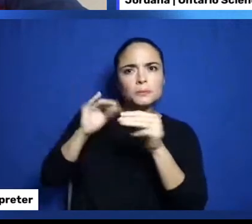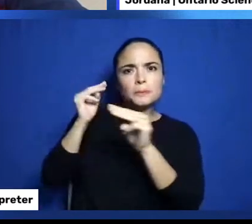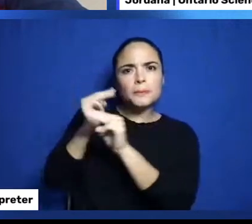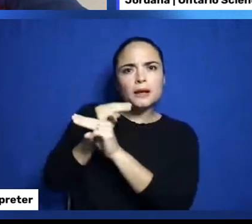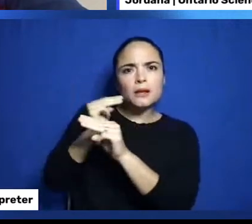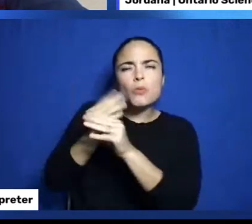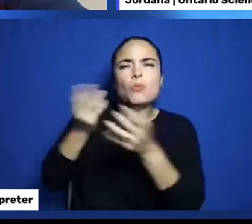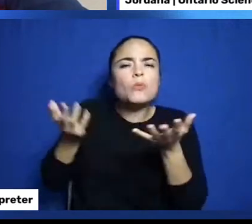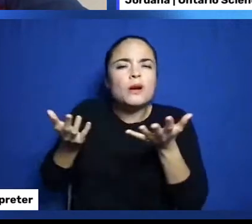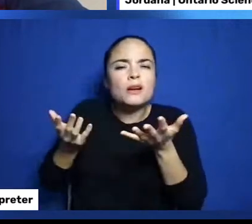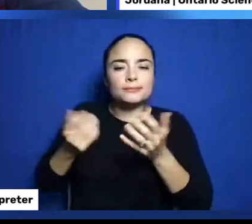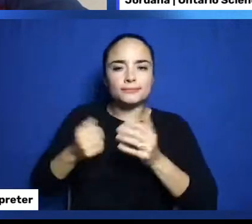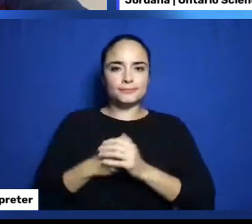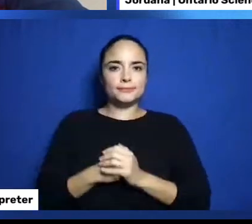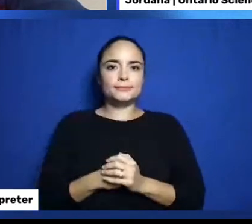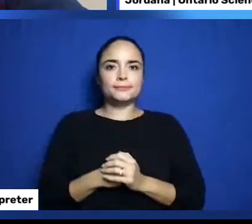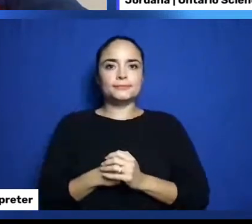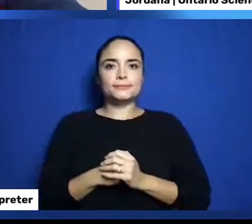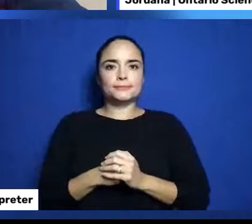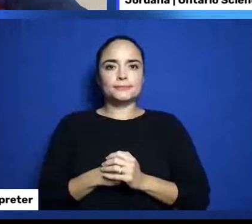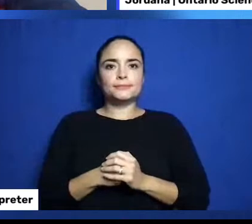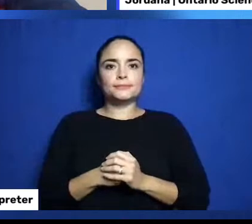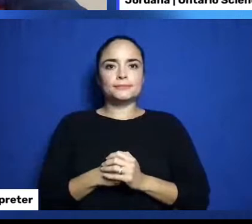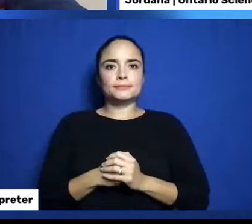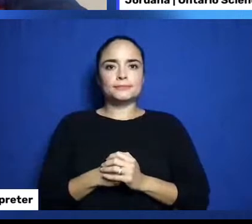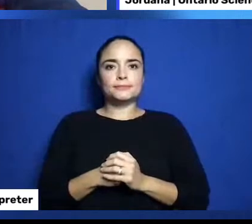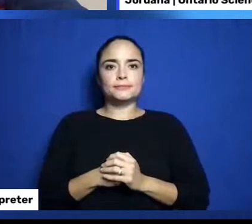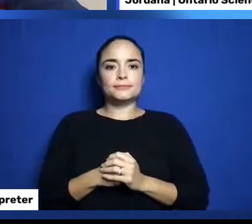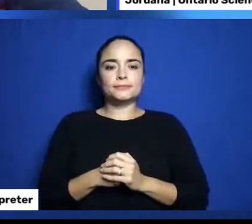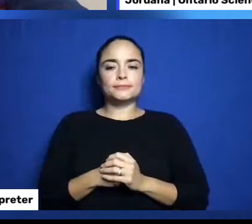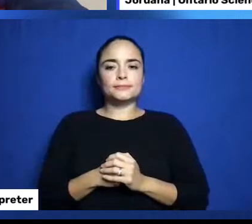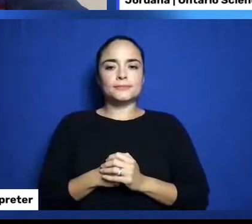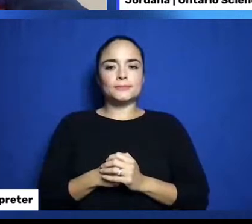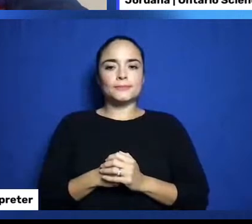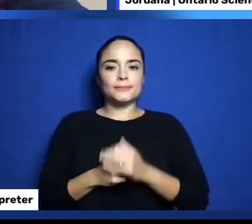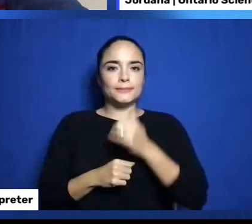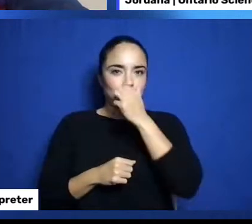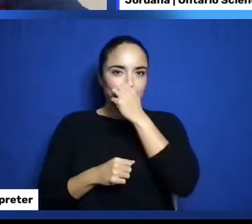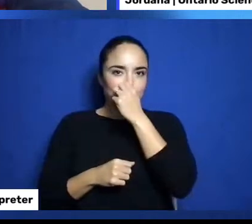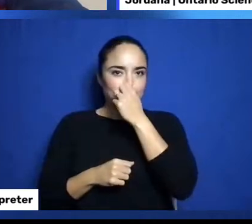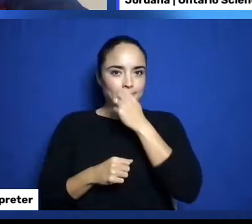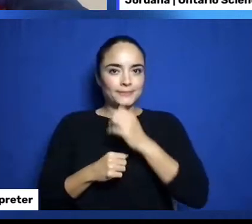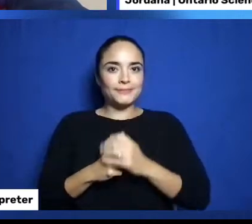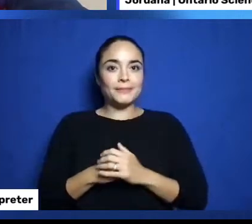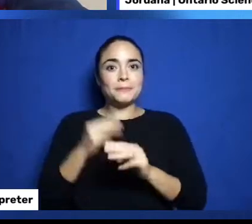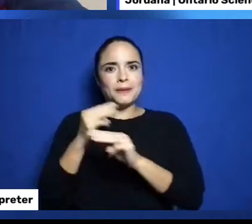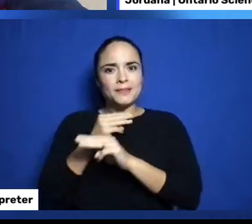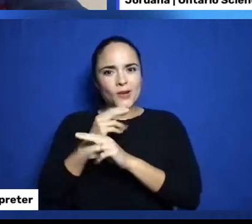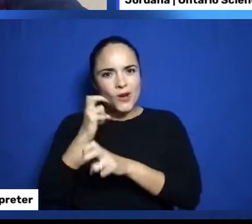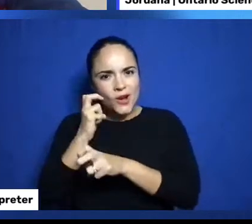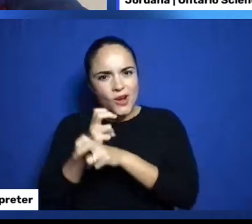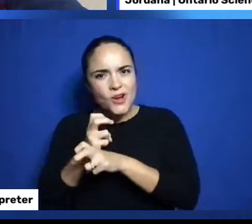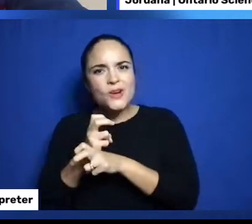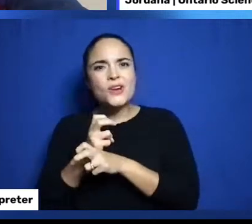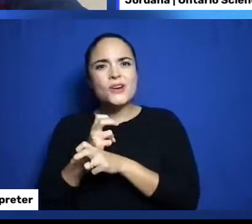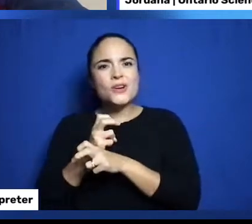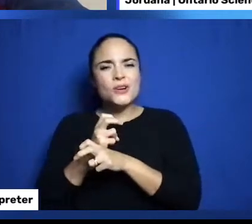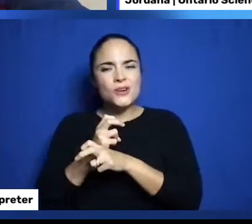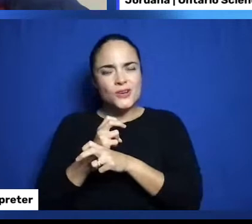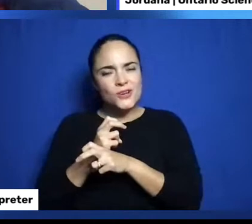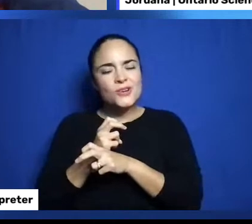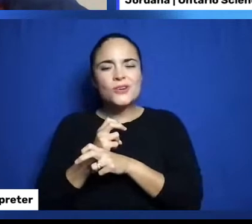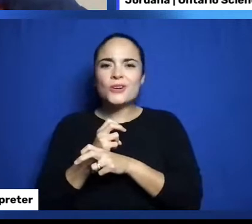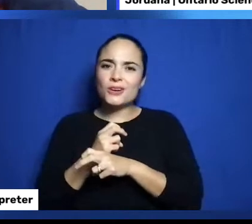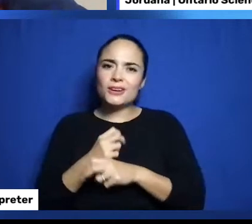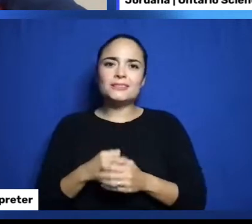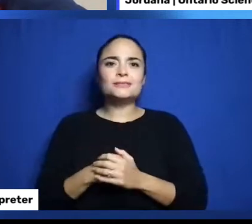Hang on. We have people saying that math is hard. We have people saying I